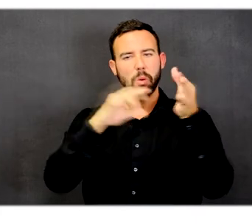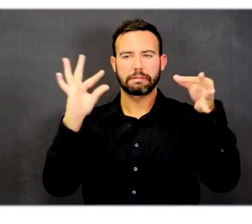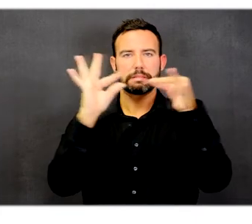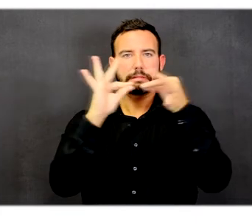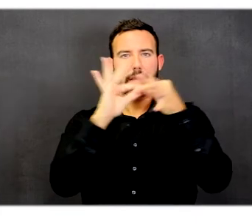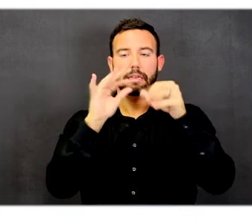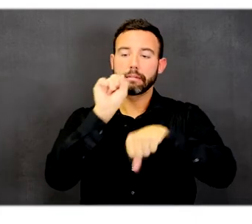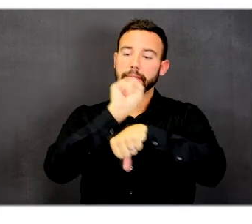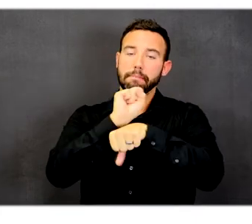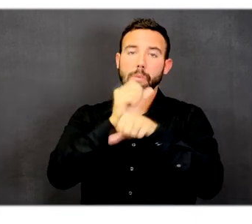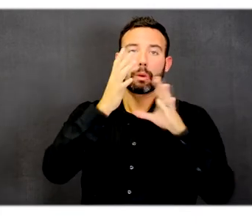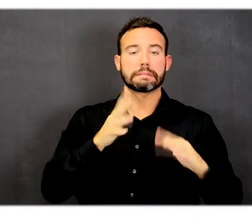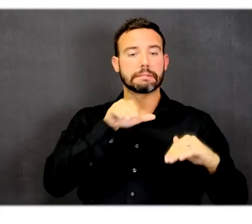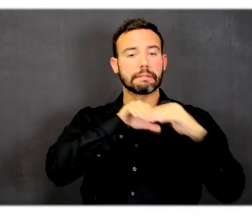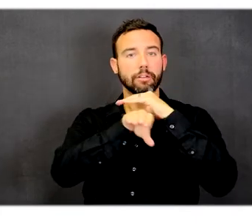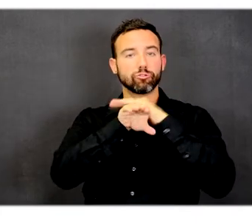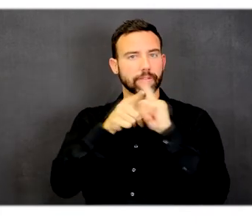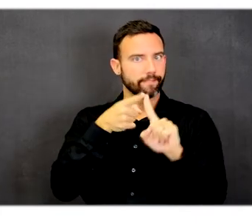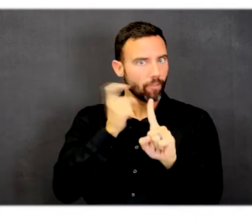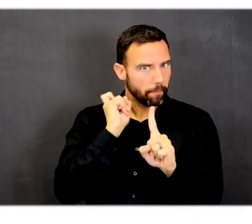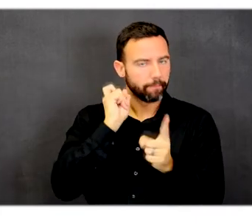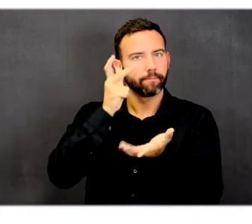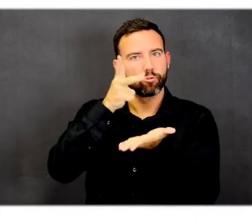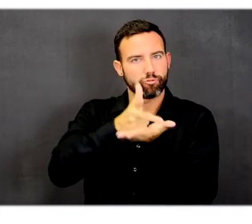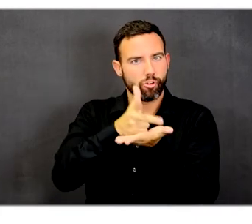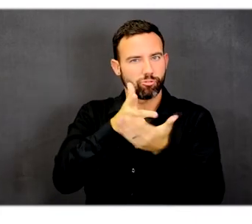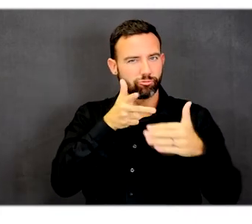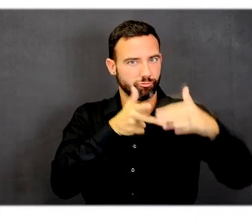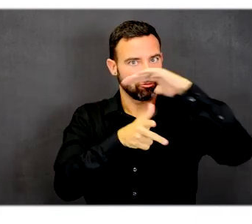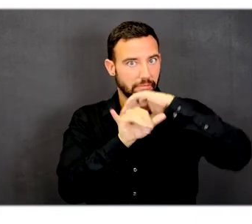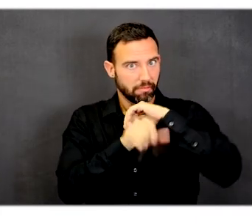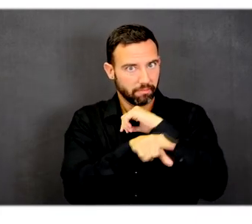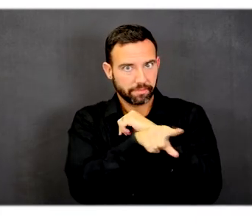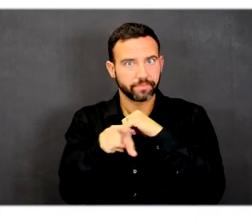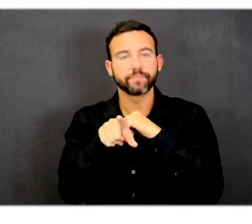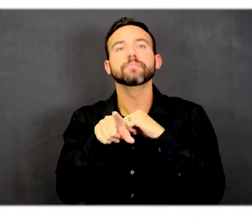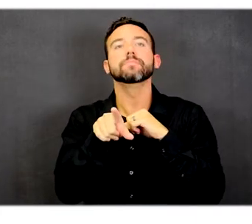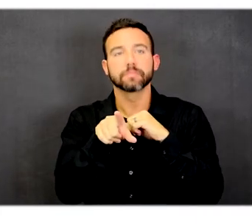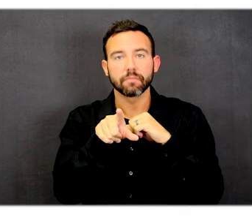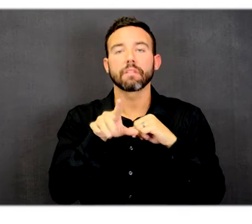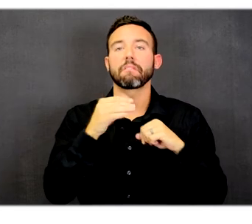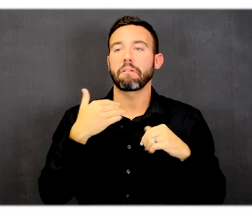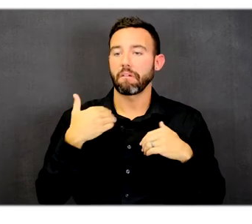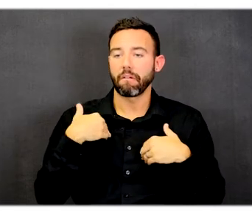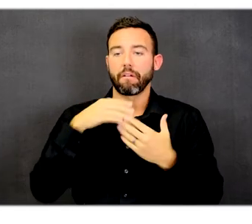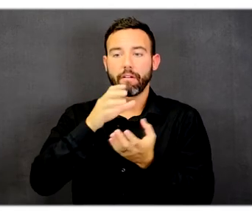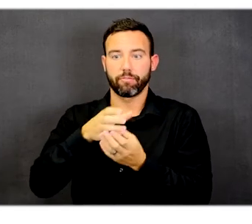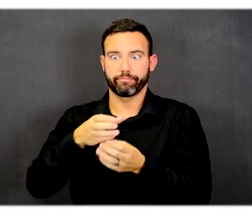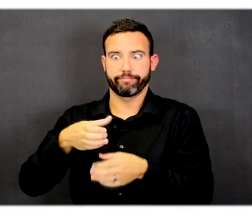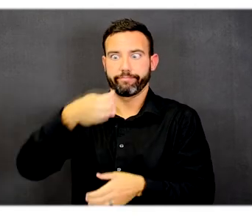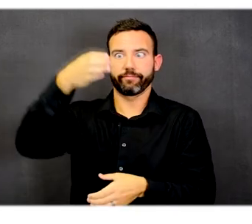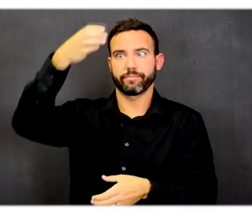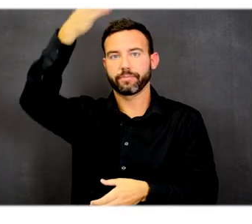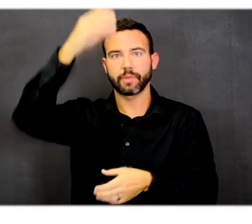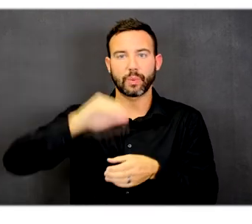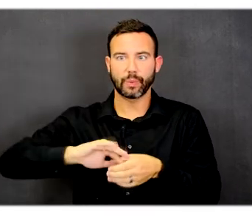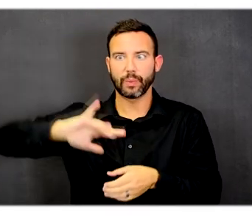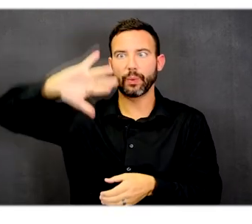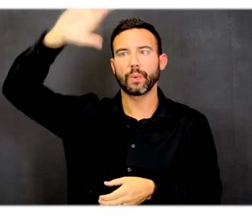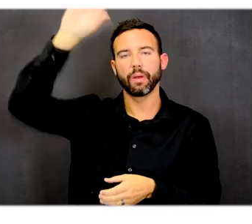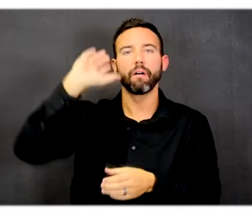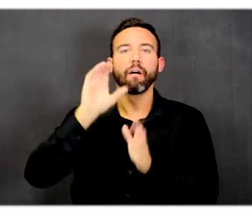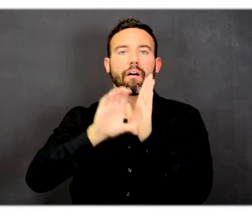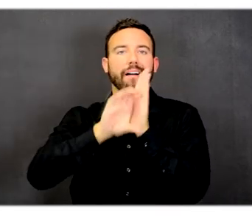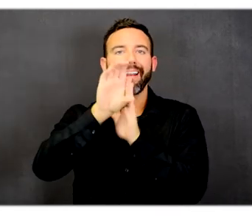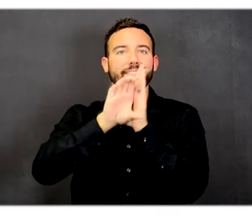from garage. Below that vertical circulation. The elevators and staircase